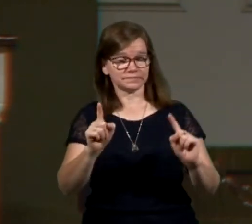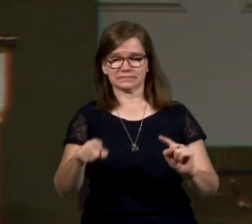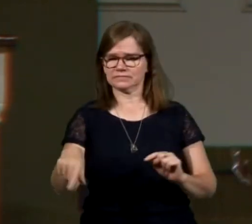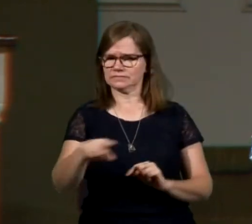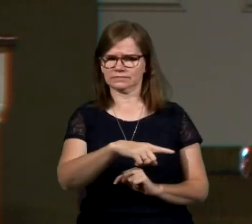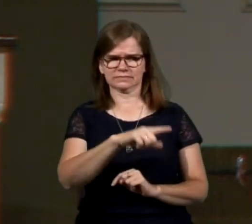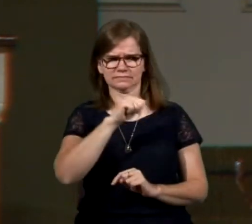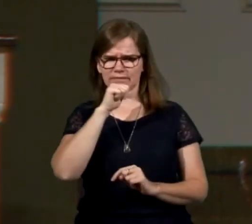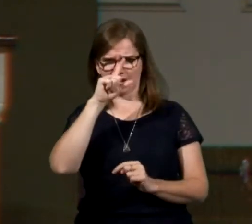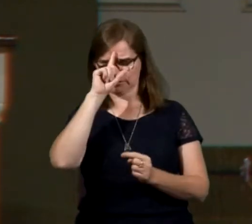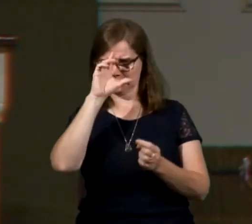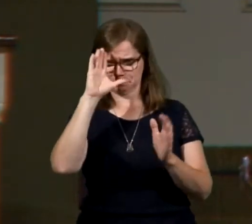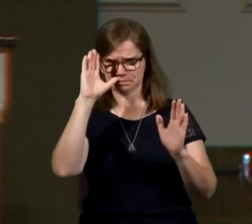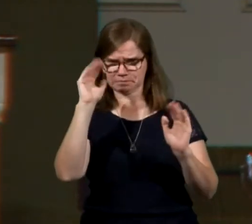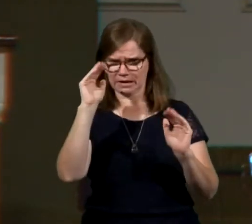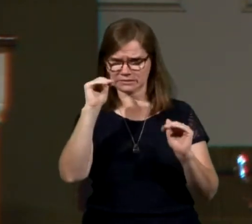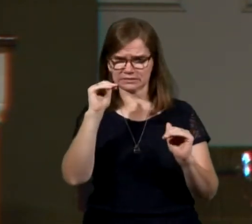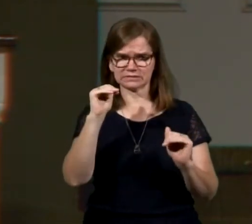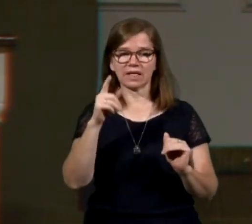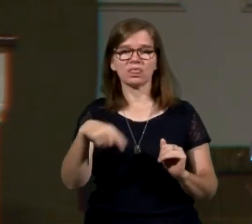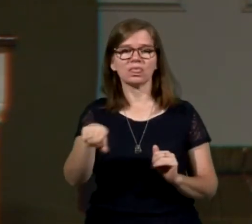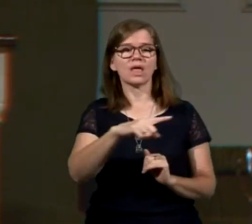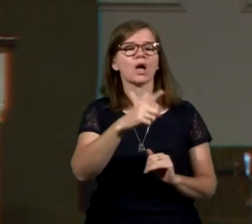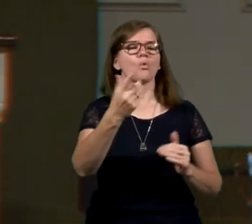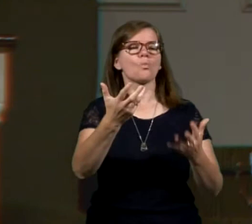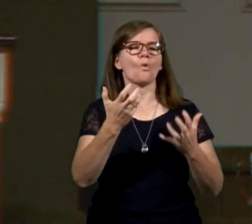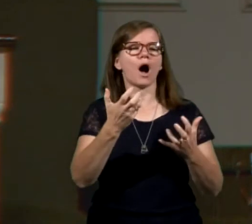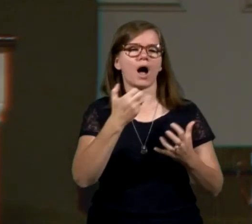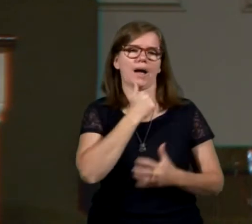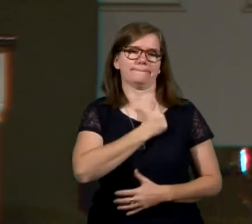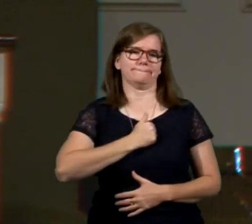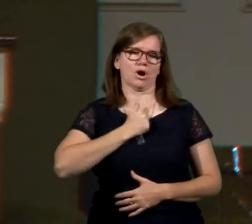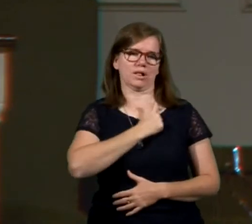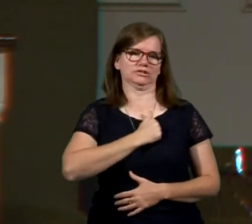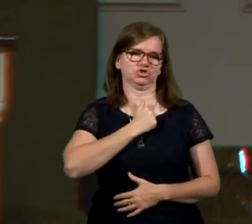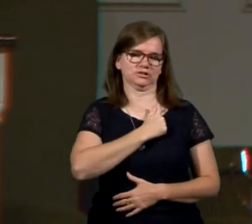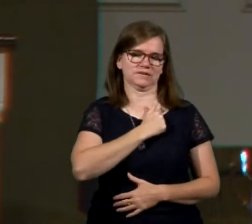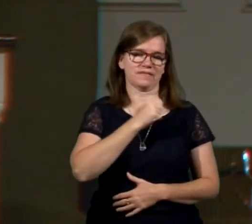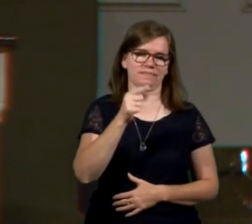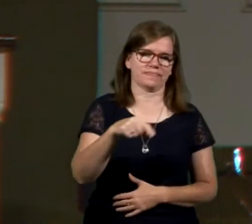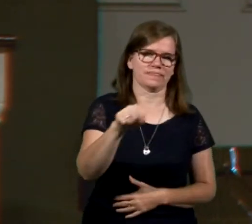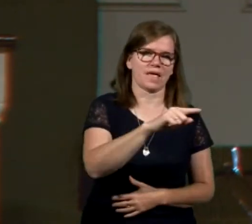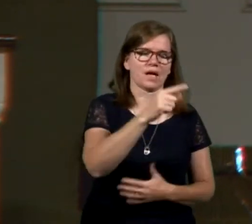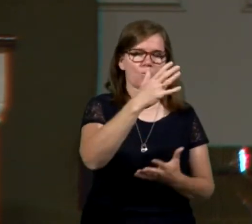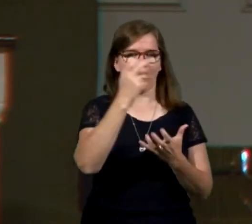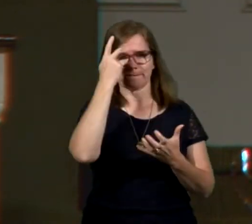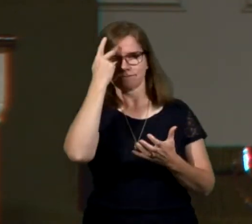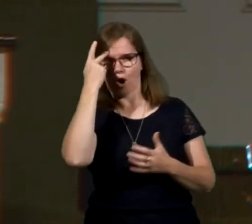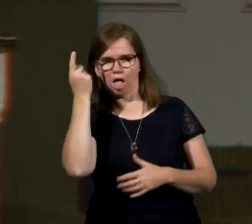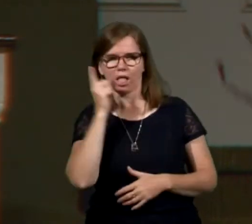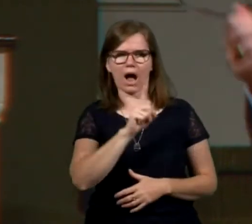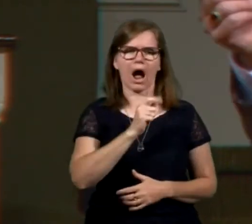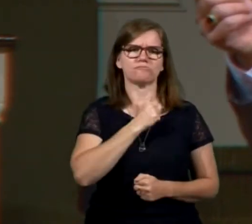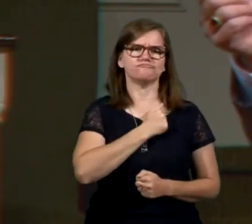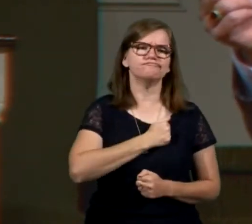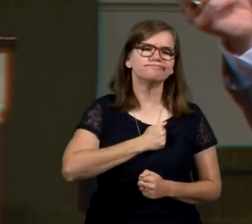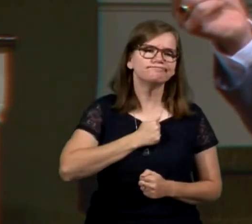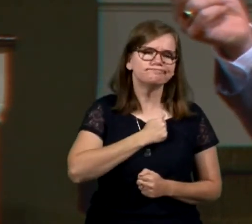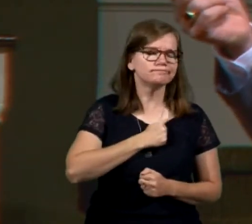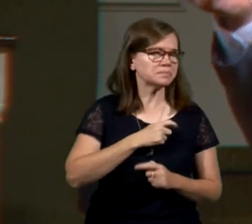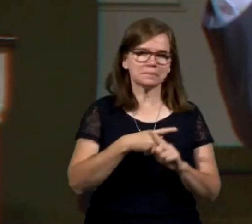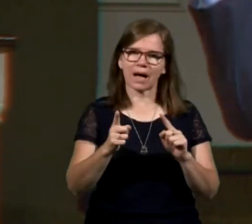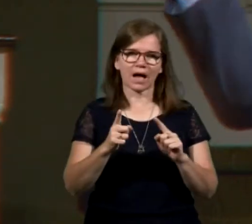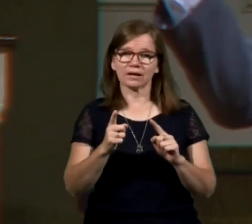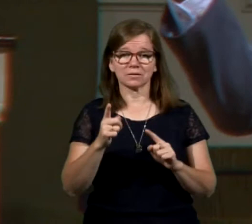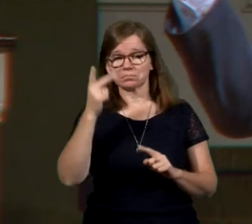they weren't expecting him to say that. They expected an apology. They expected something that he would come out. But he just said, look, the only thing